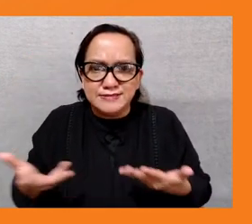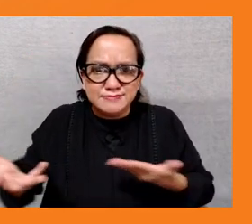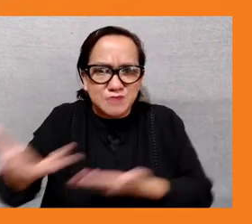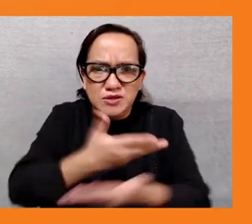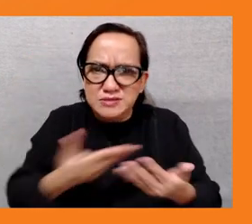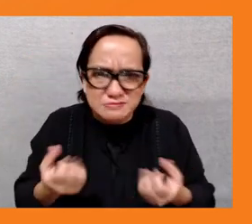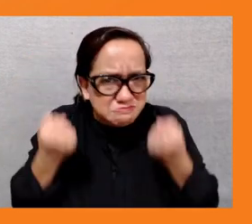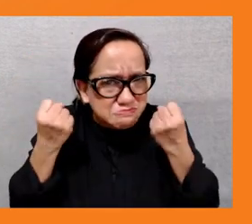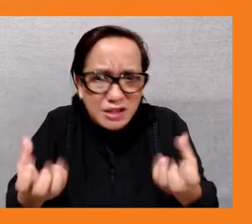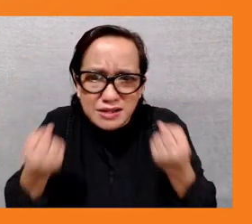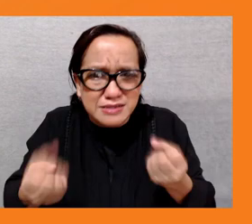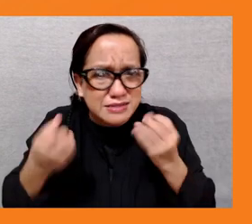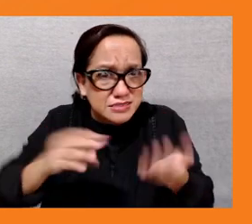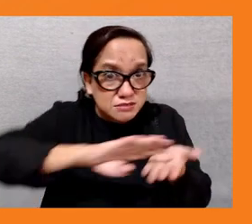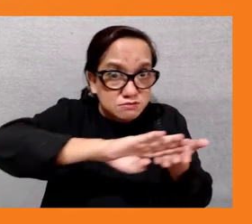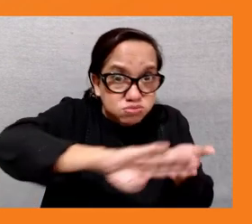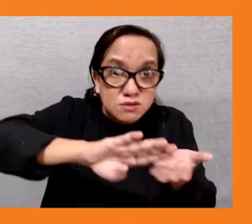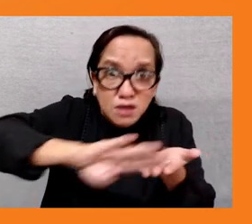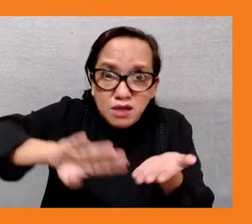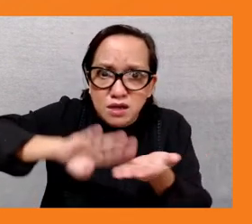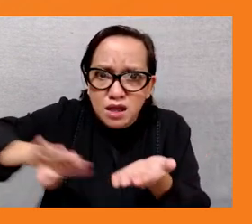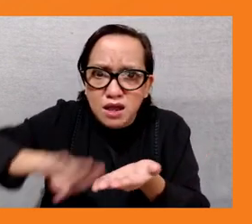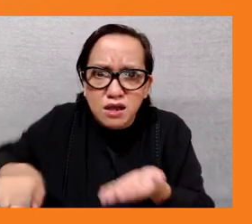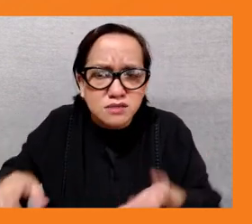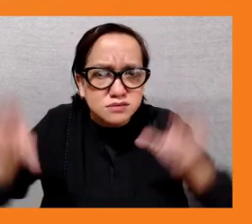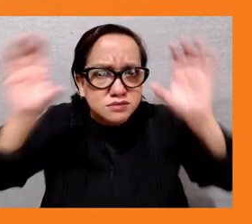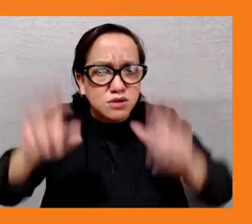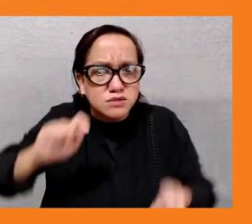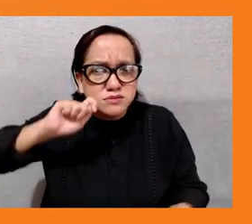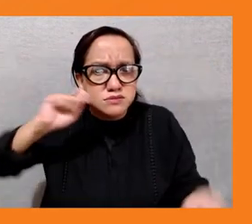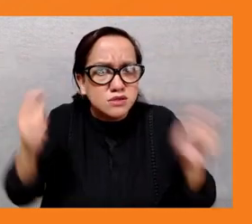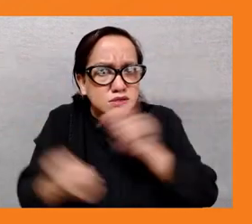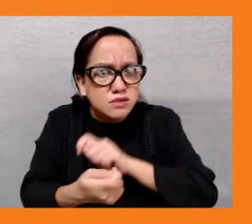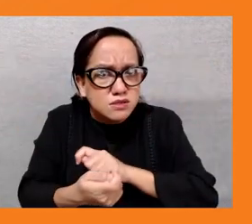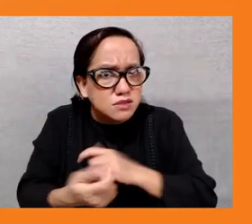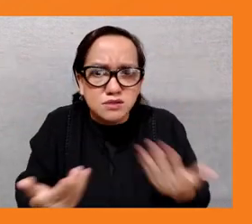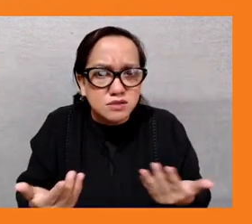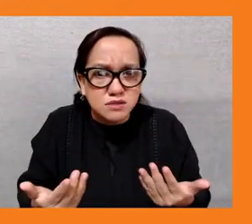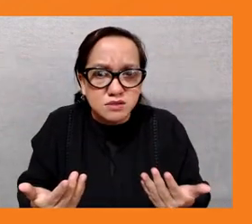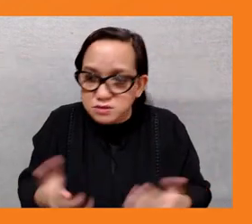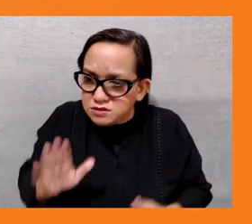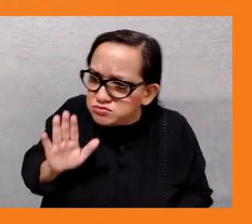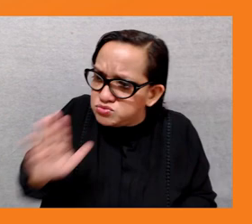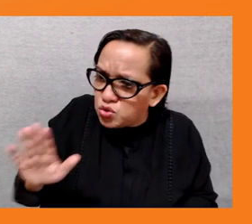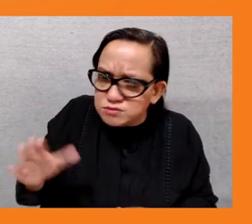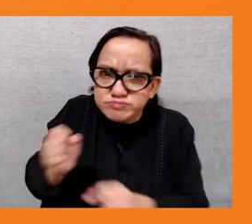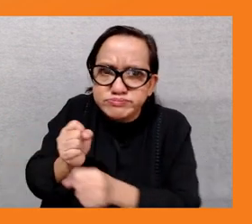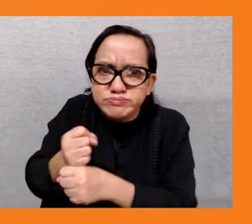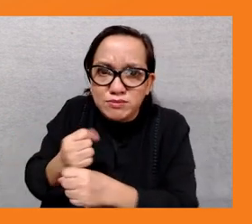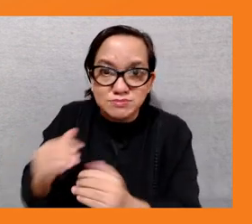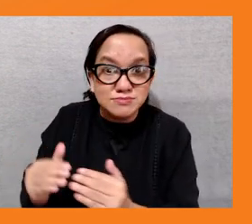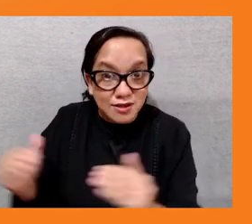effects and developed and implement local level climate smart responses and adaptive actions